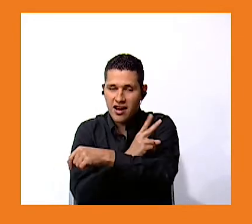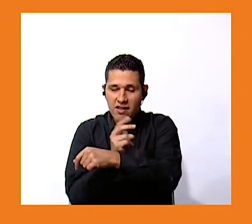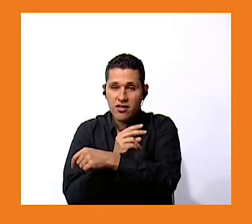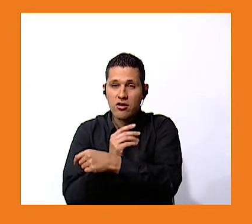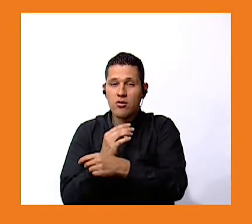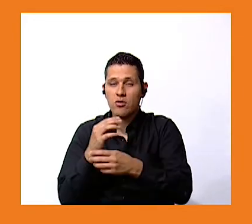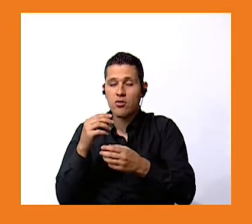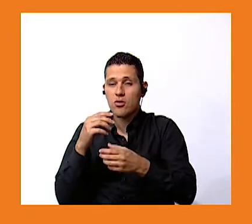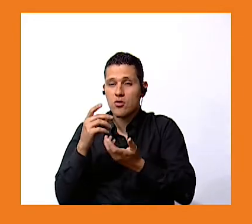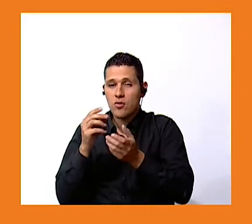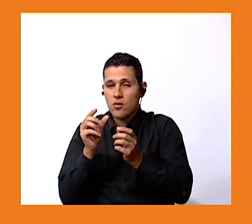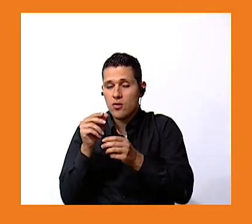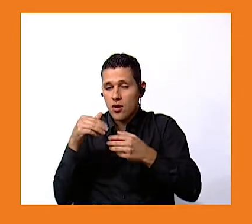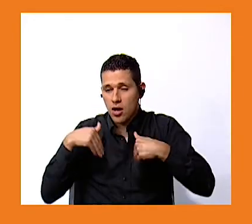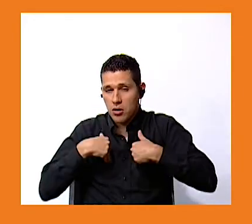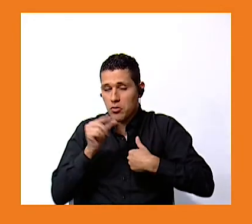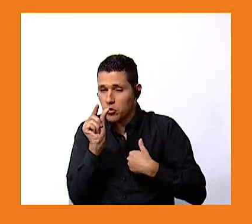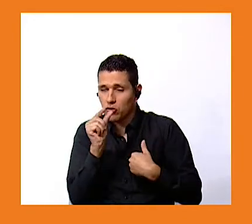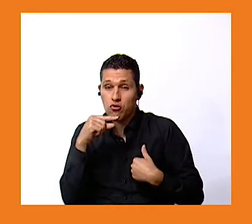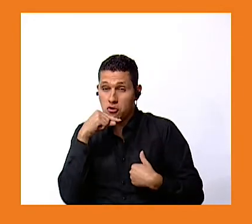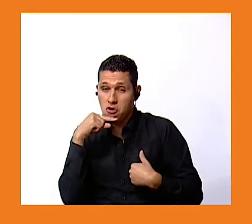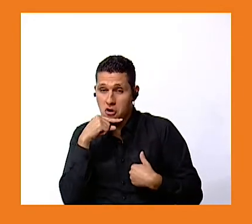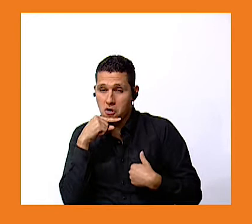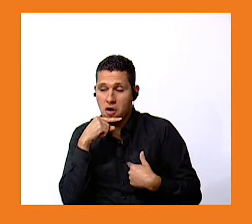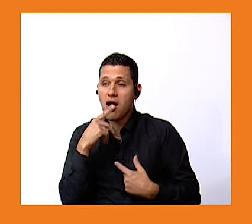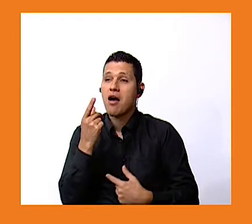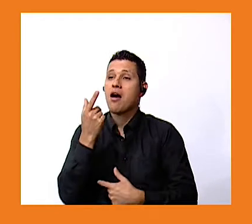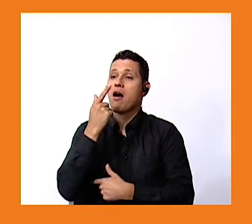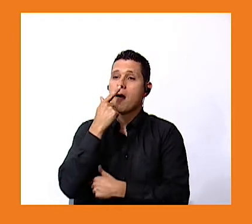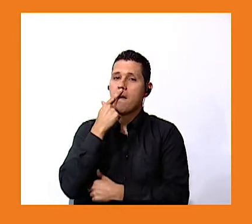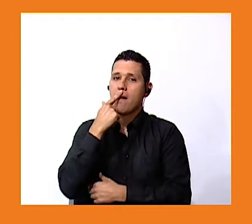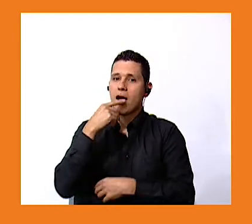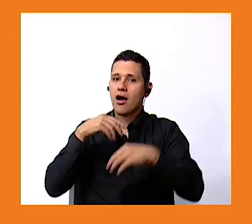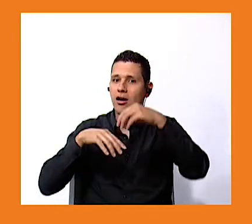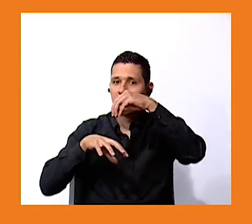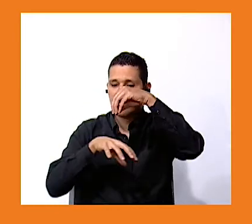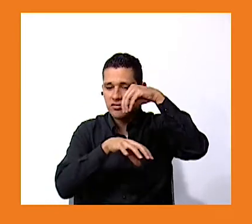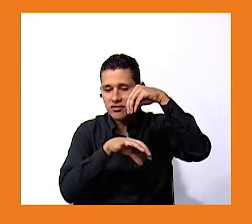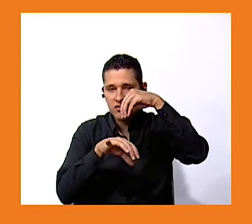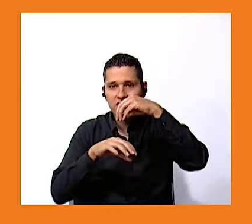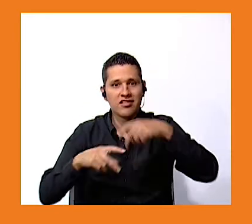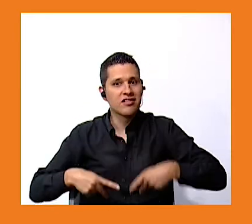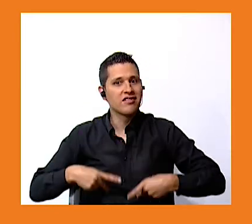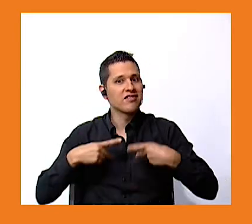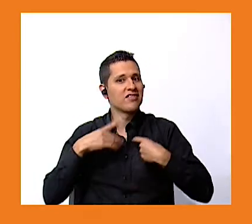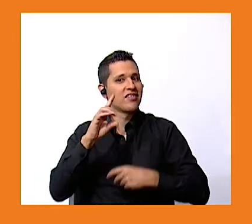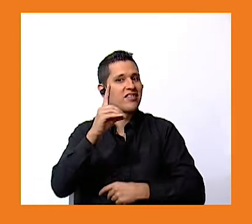where do spiders live spiders live